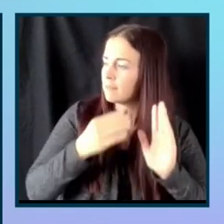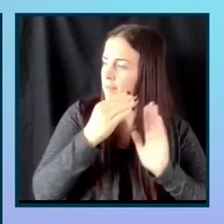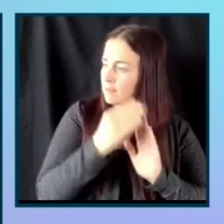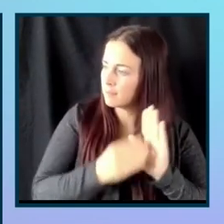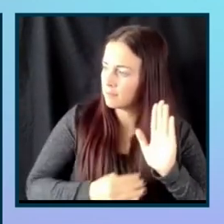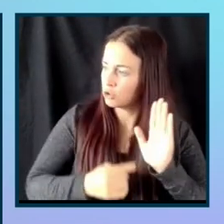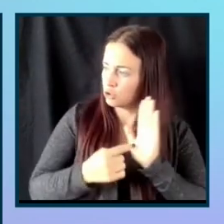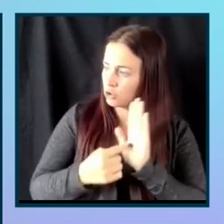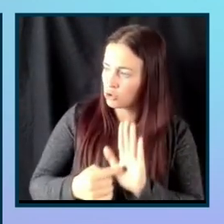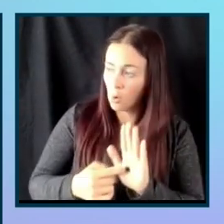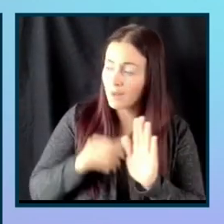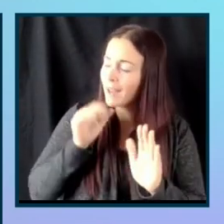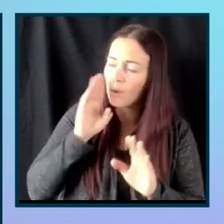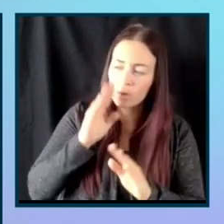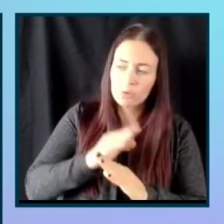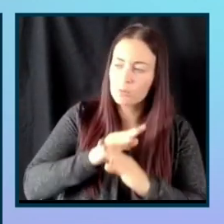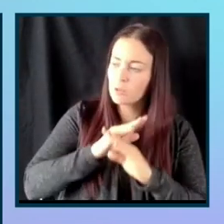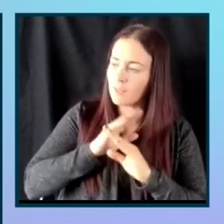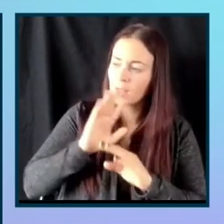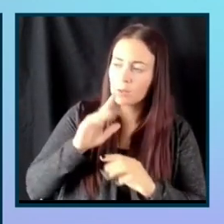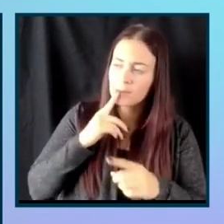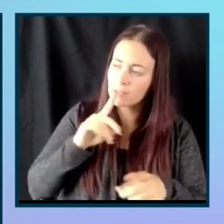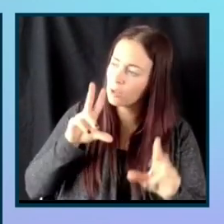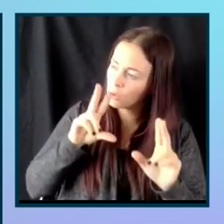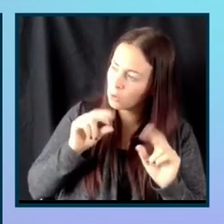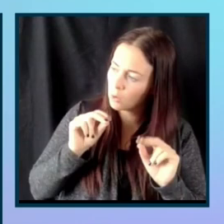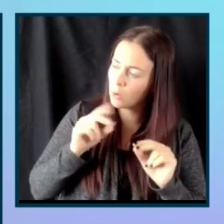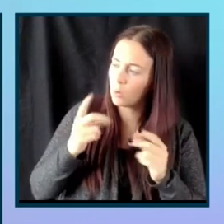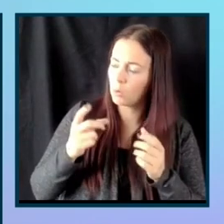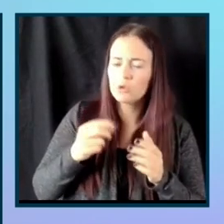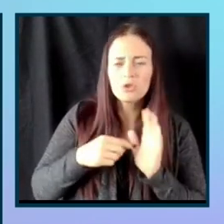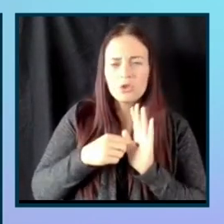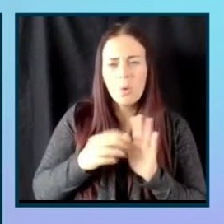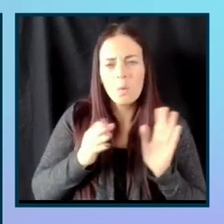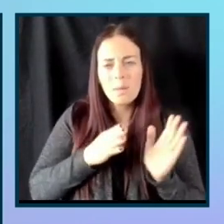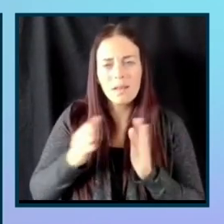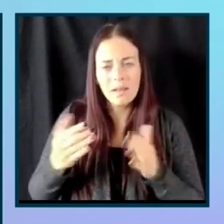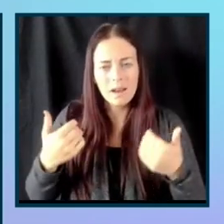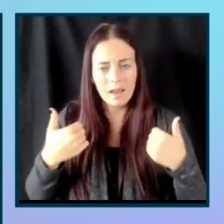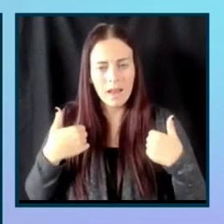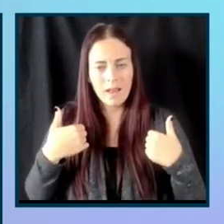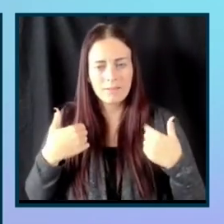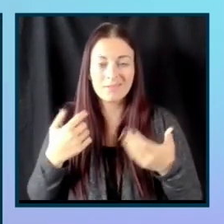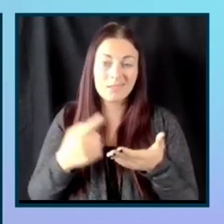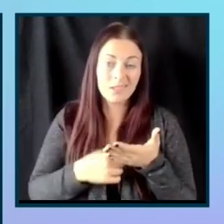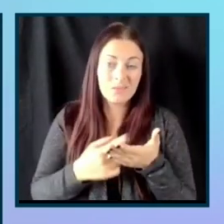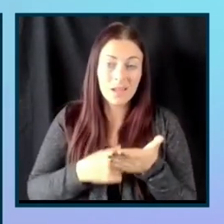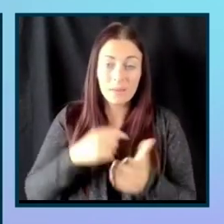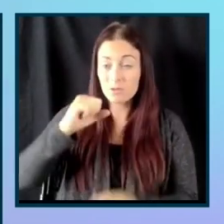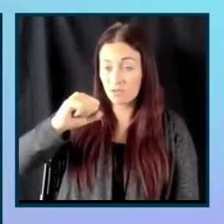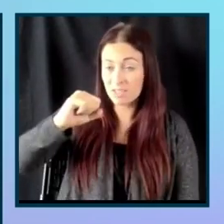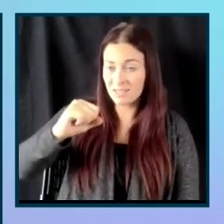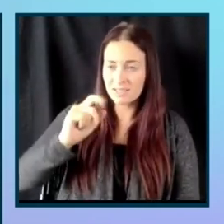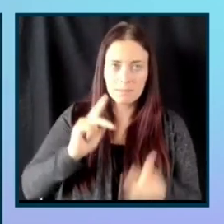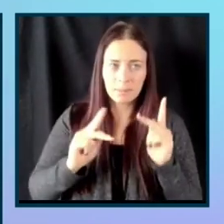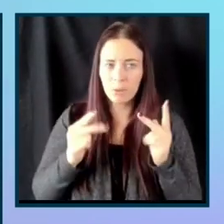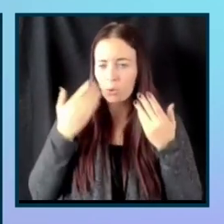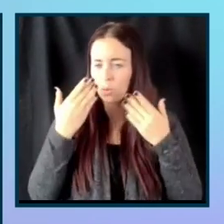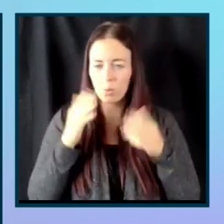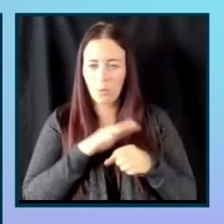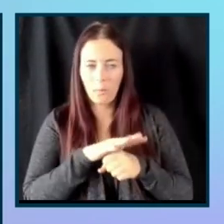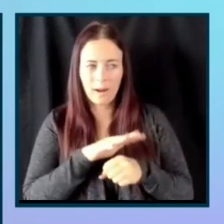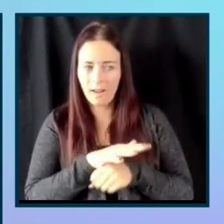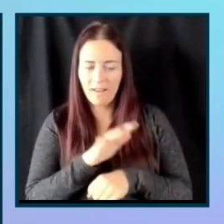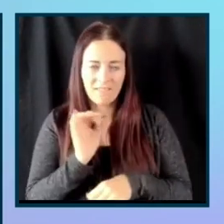important. And then sometimes resistance can be just, um, lack of data and lack of data. I've seen really